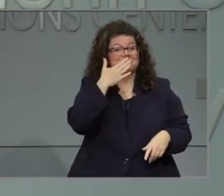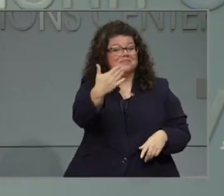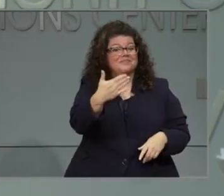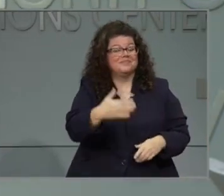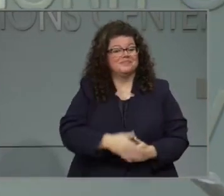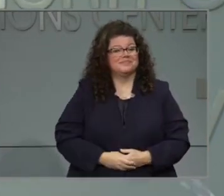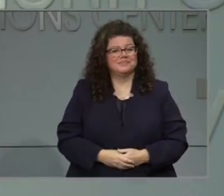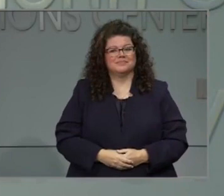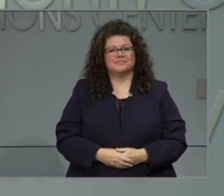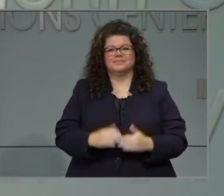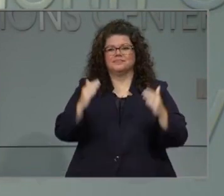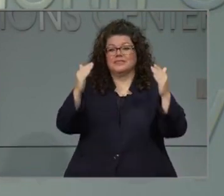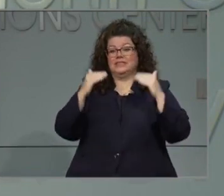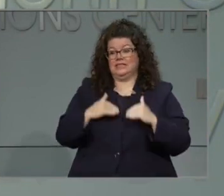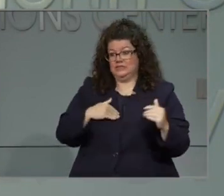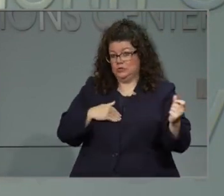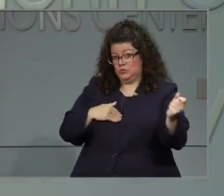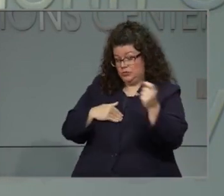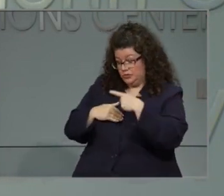Next question, please.